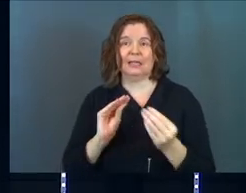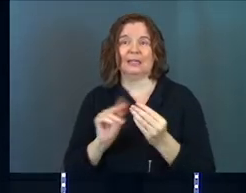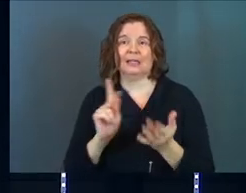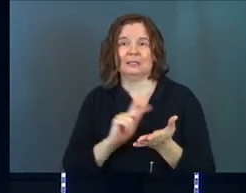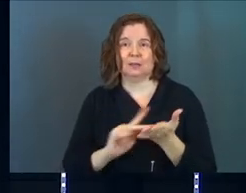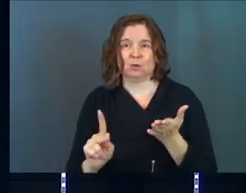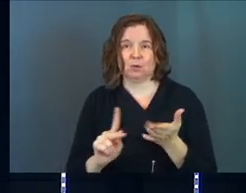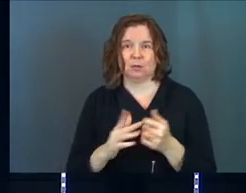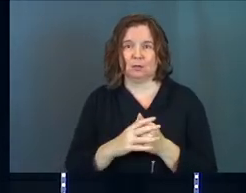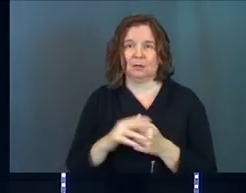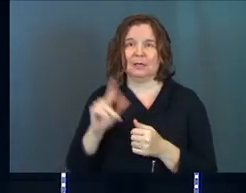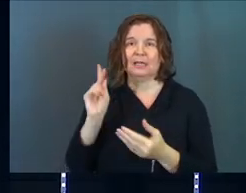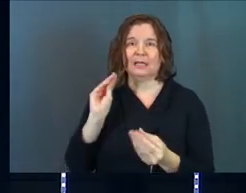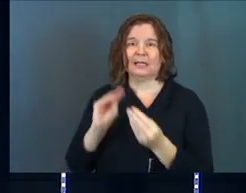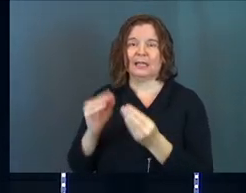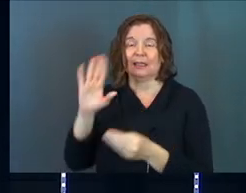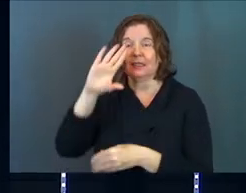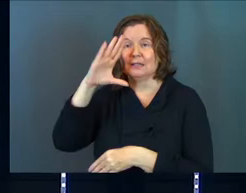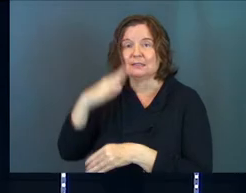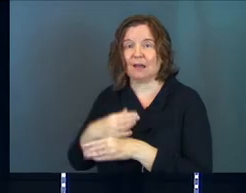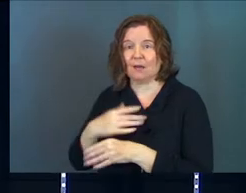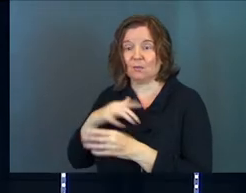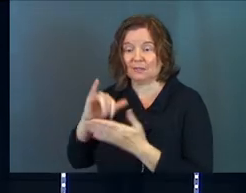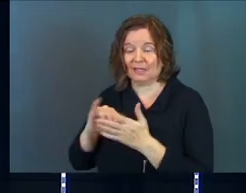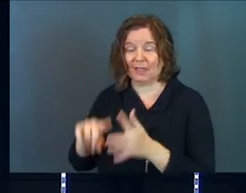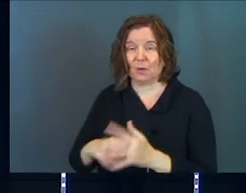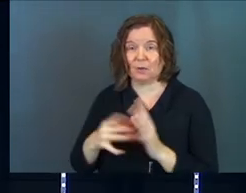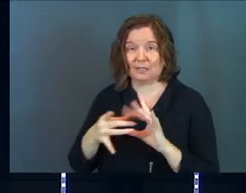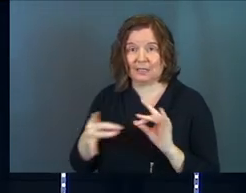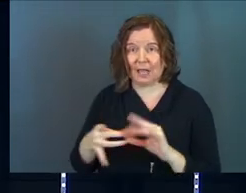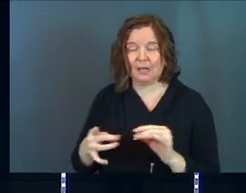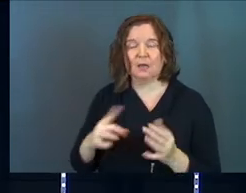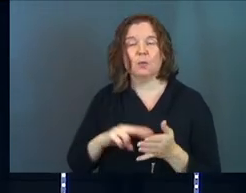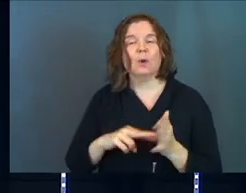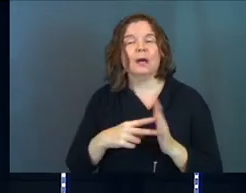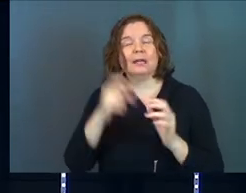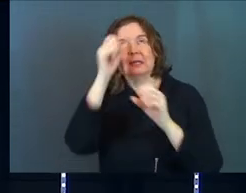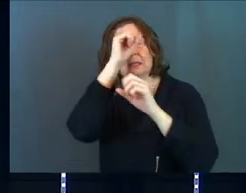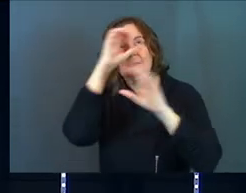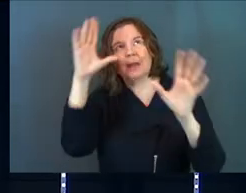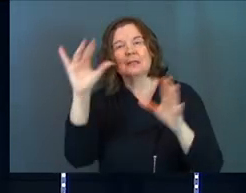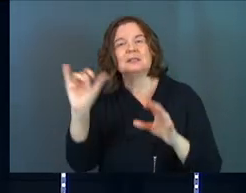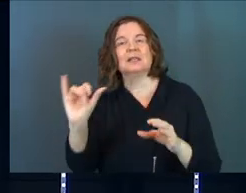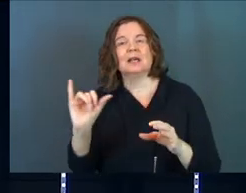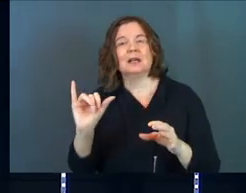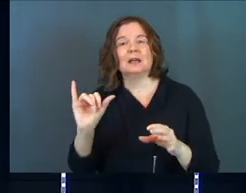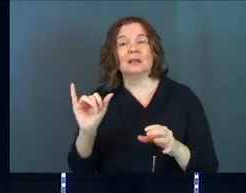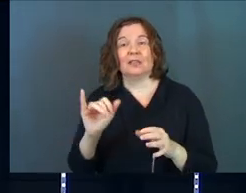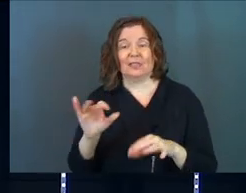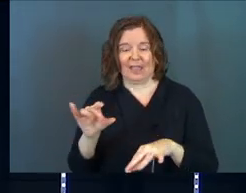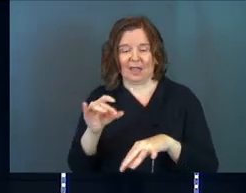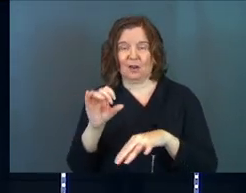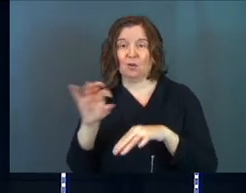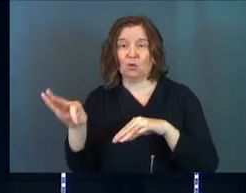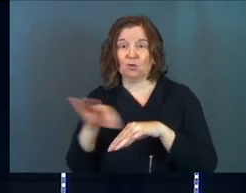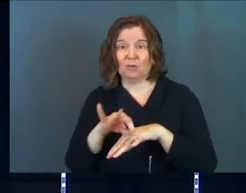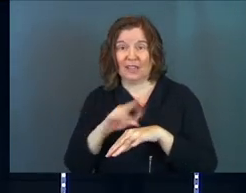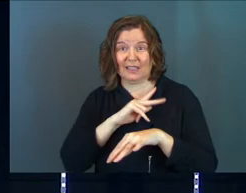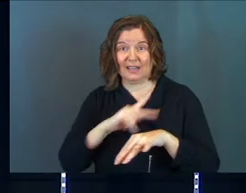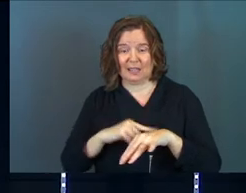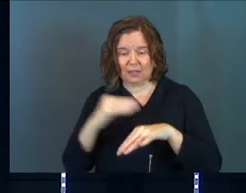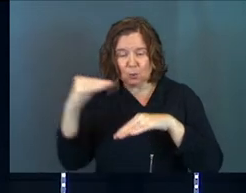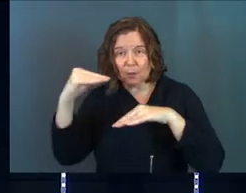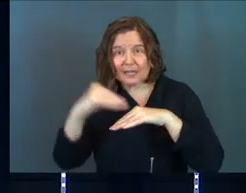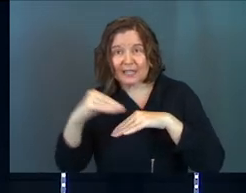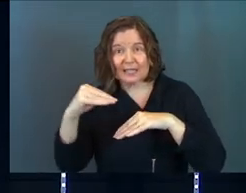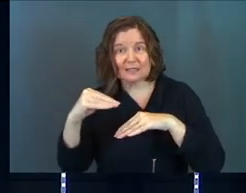purity. Kiss the son is what's in that original text. And what it imagines is like that signet ring that a king would wear. You